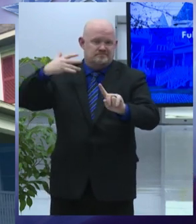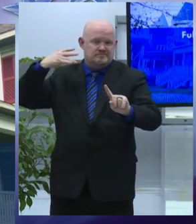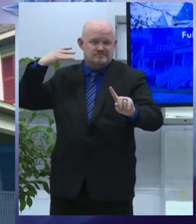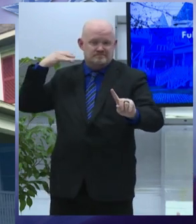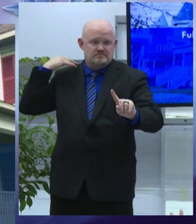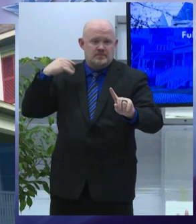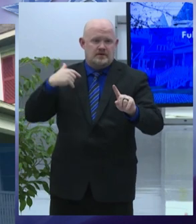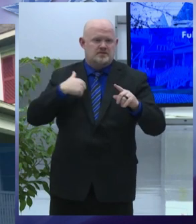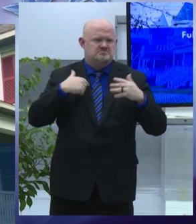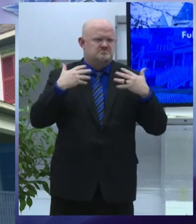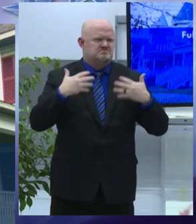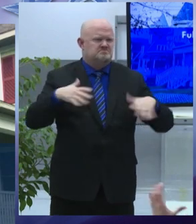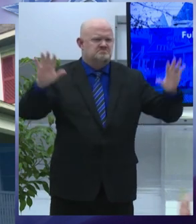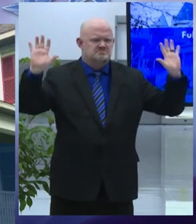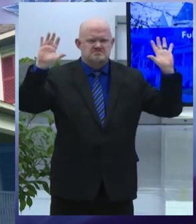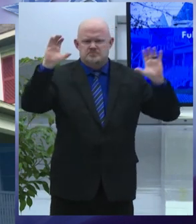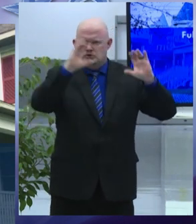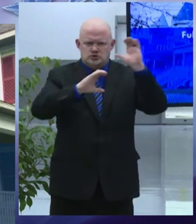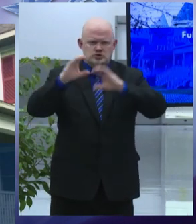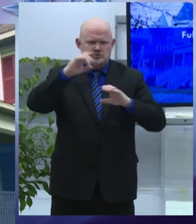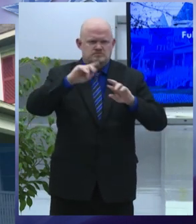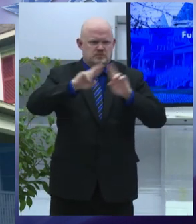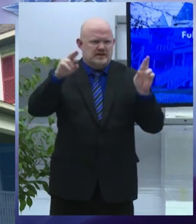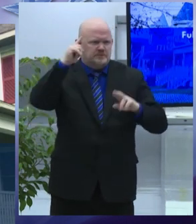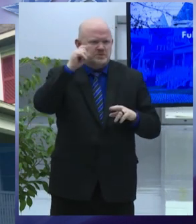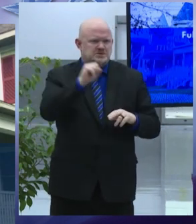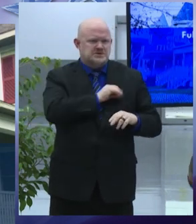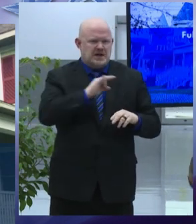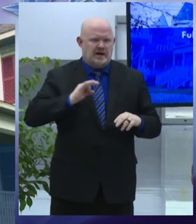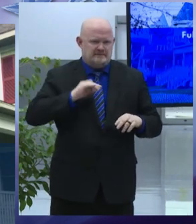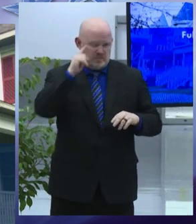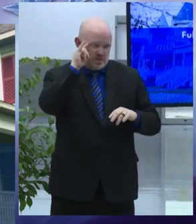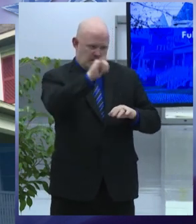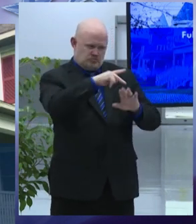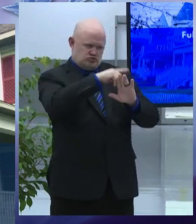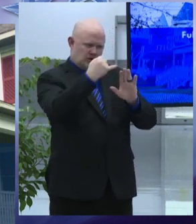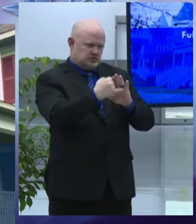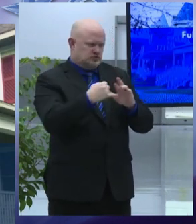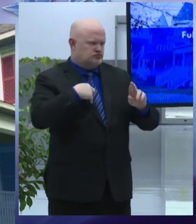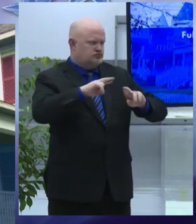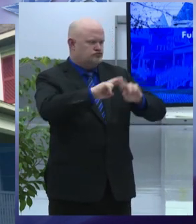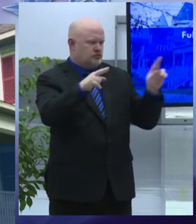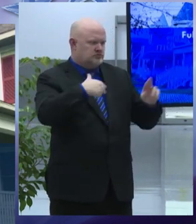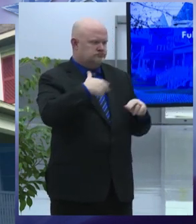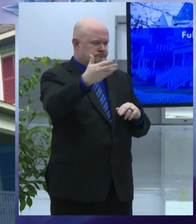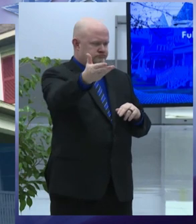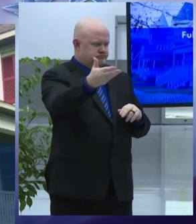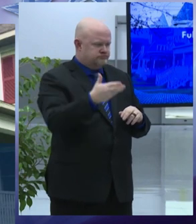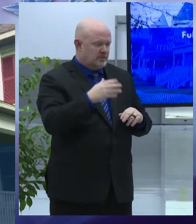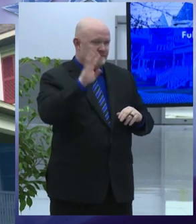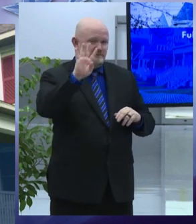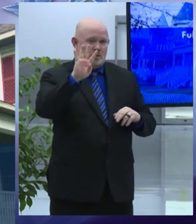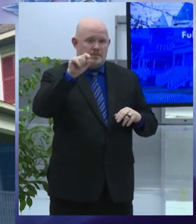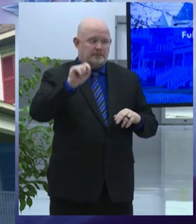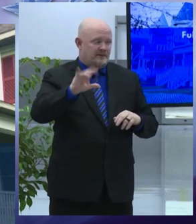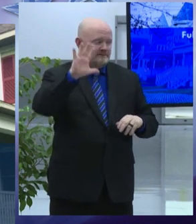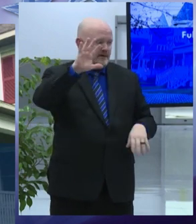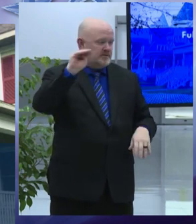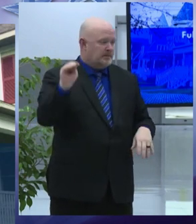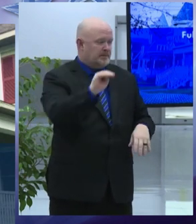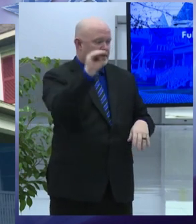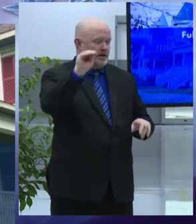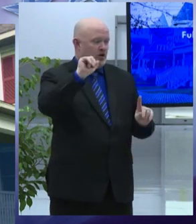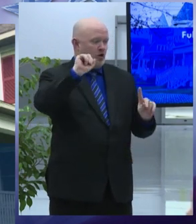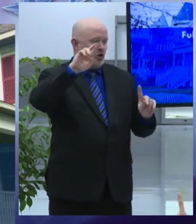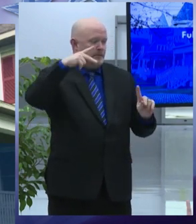leadership of the lead abatement program we have also dedicated four and a half million dollars in arpa funds for lead remediation counselors thank